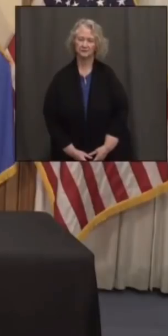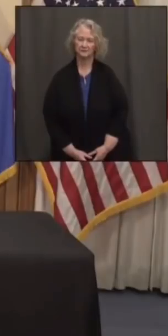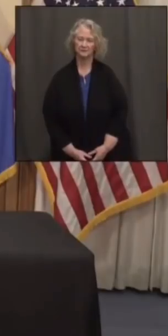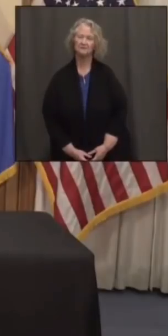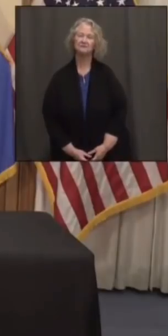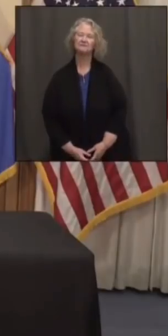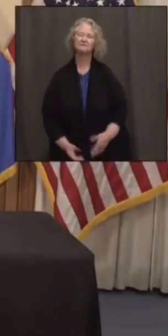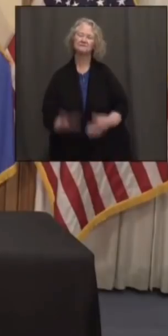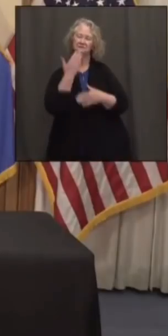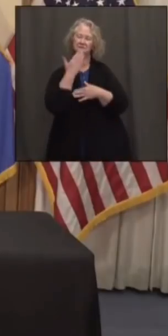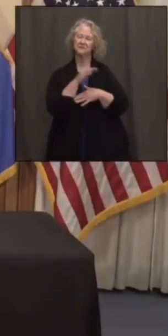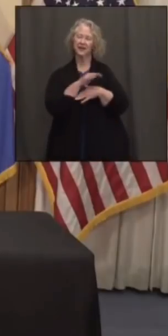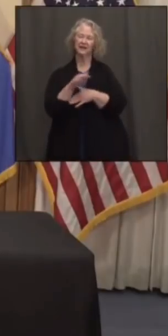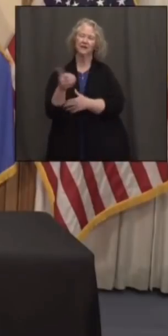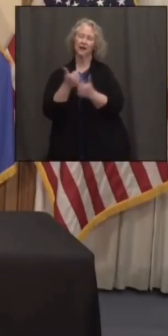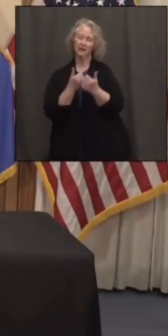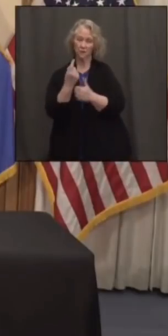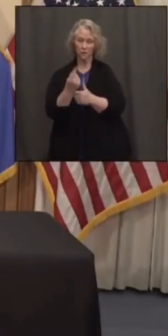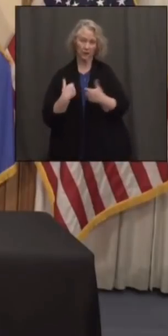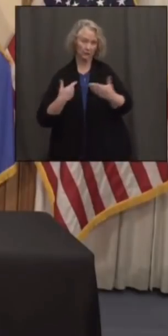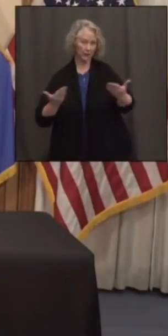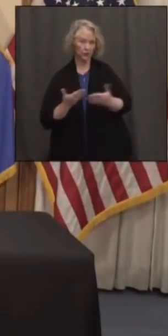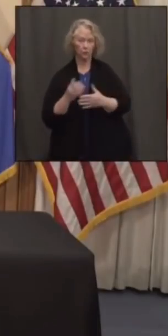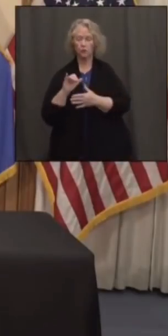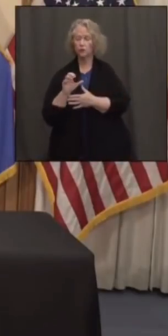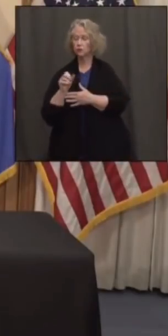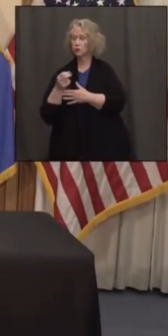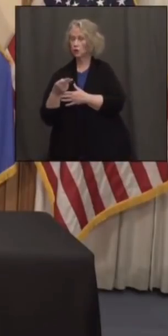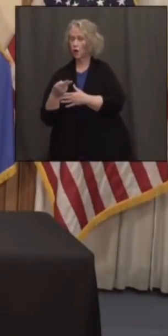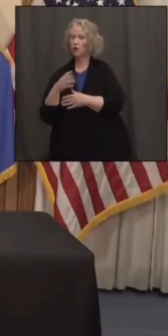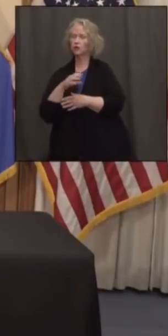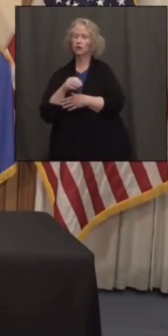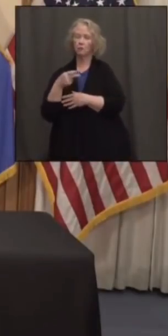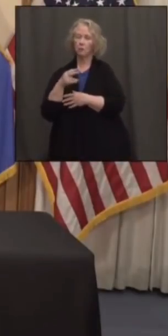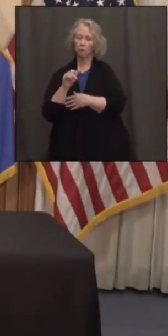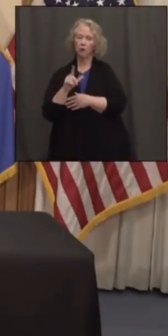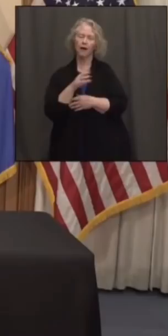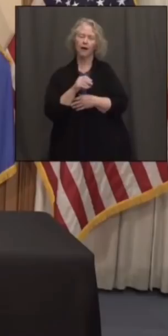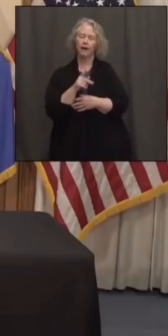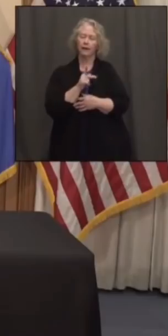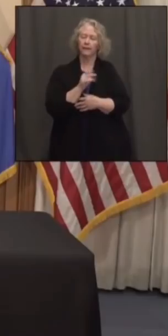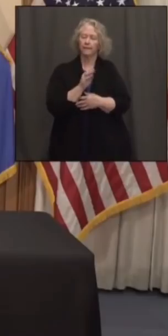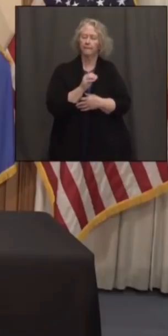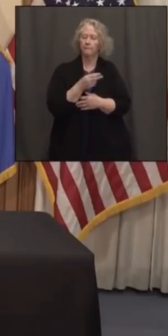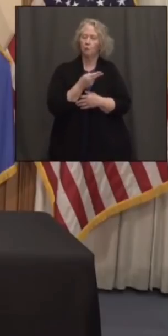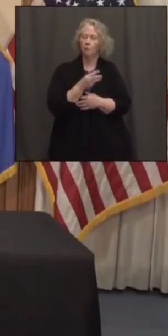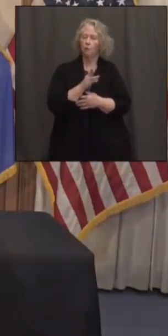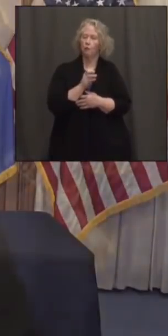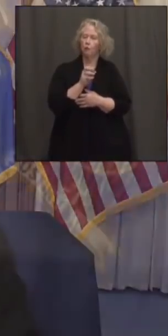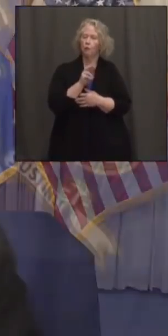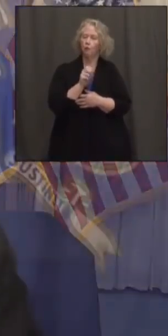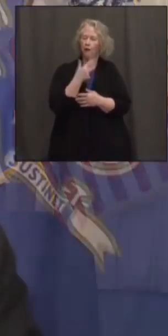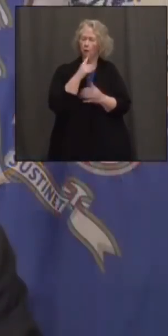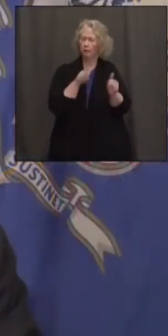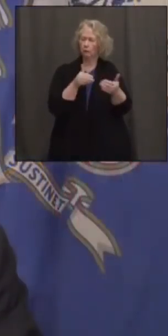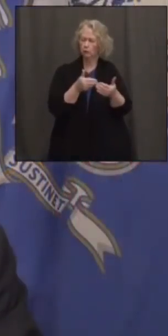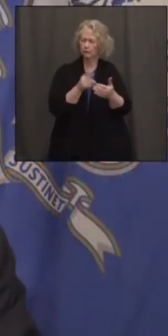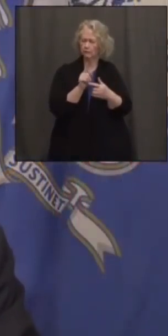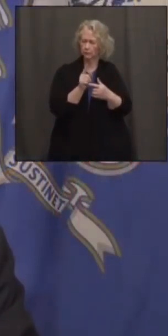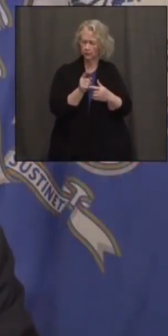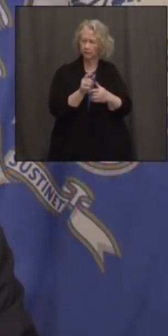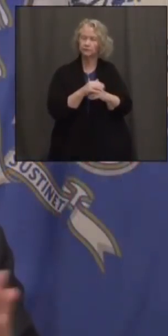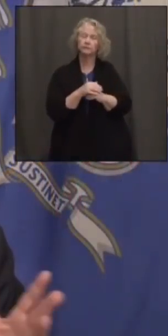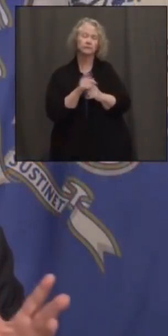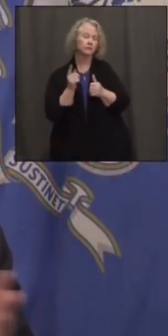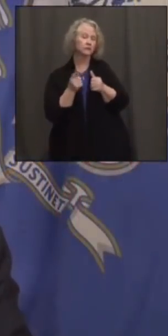Good afternoon, everybody. Here with Josh and Paul and Kim Hawkins, I'll introduce you in just a minute. First,